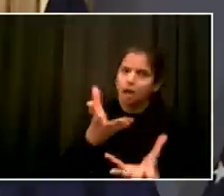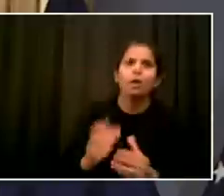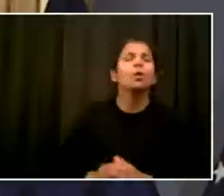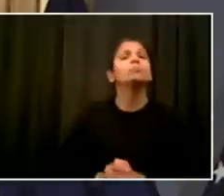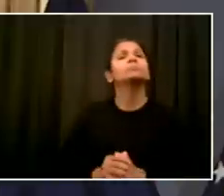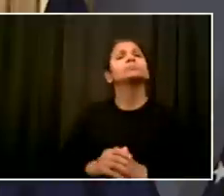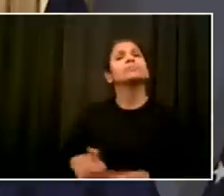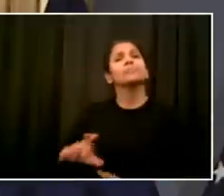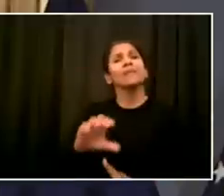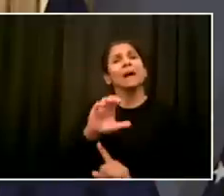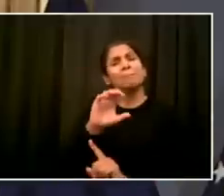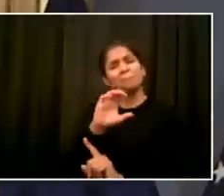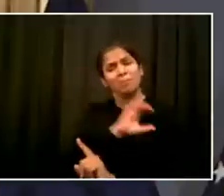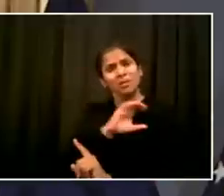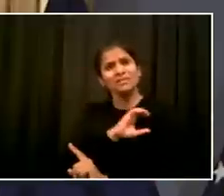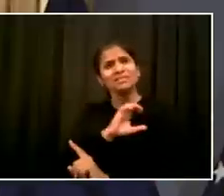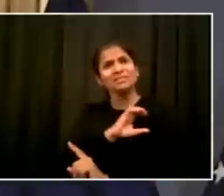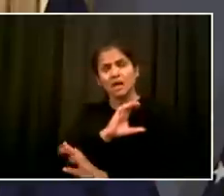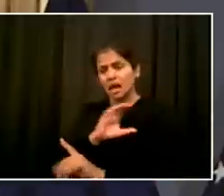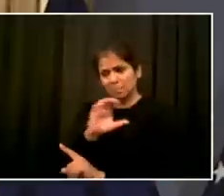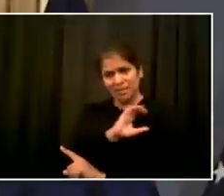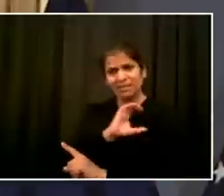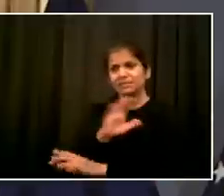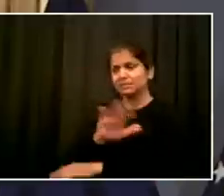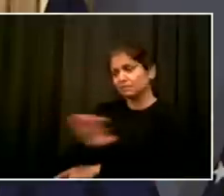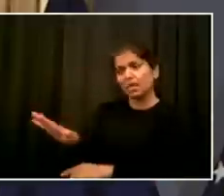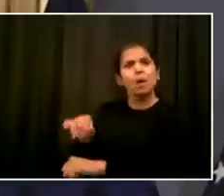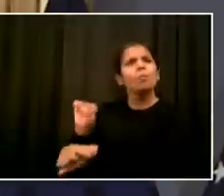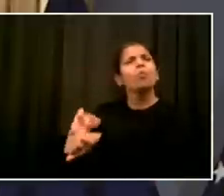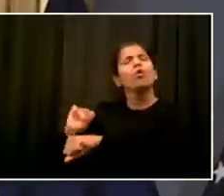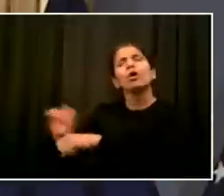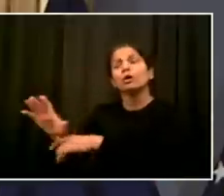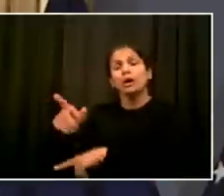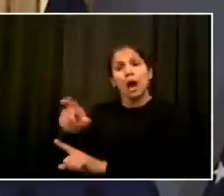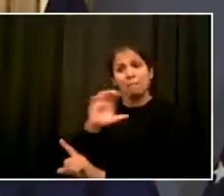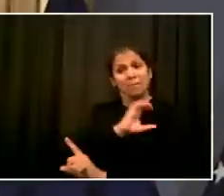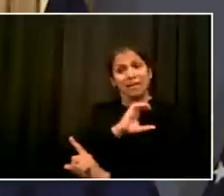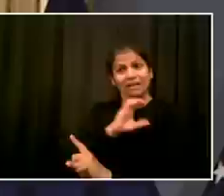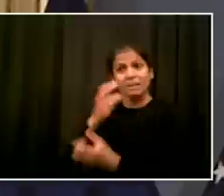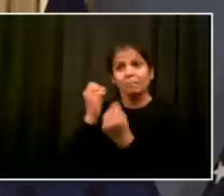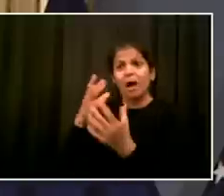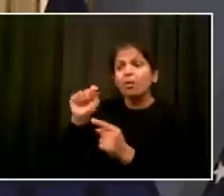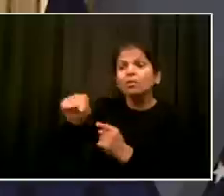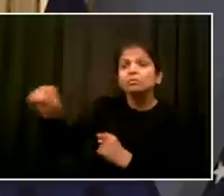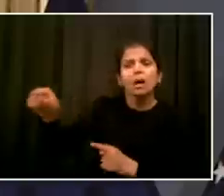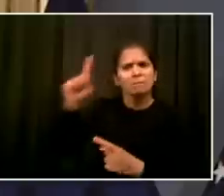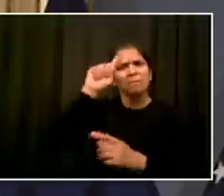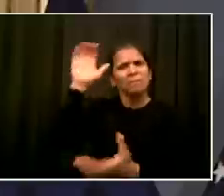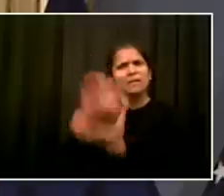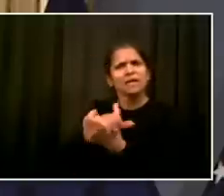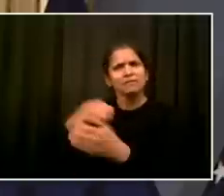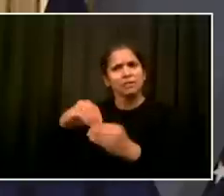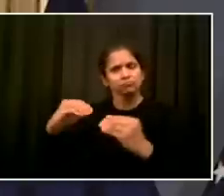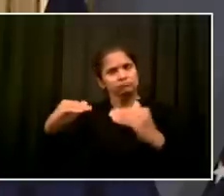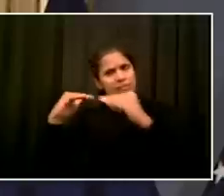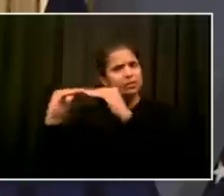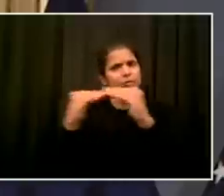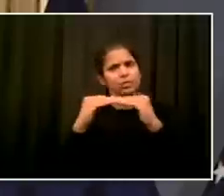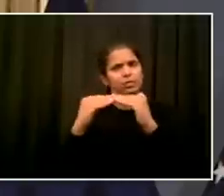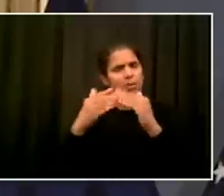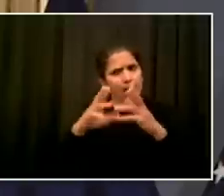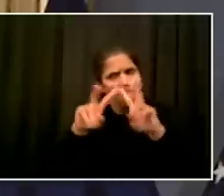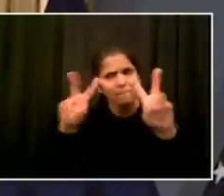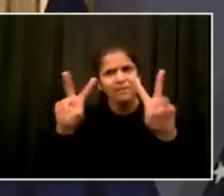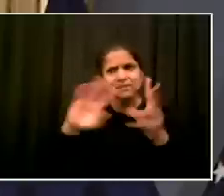our officers put into harm's way, or any civilians put into harm's way. I saw some things yesterday that concerned me as I drove around the last two